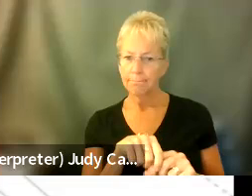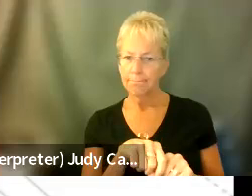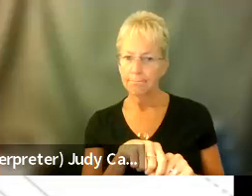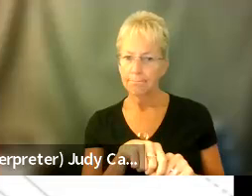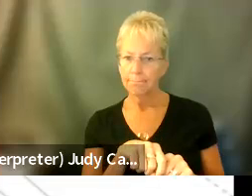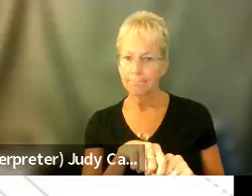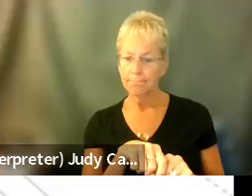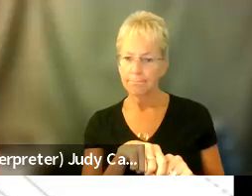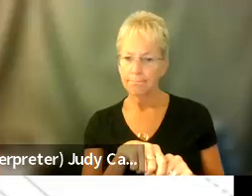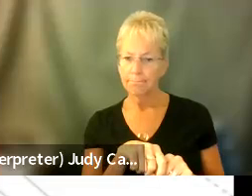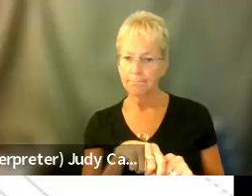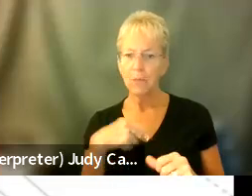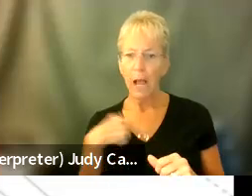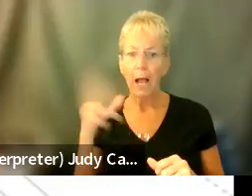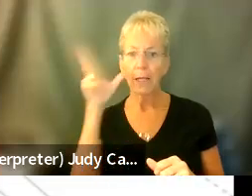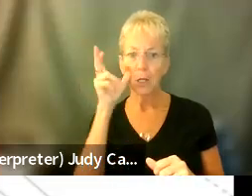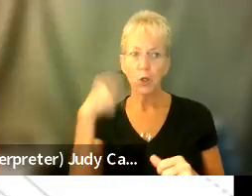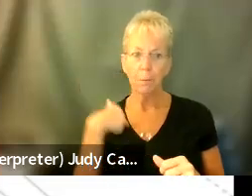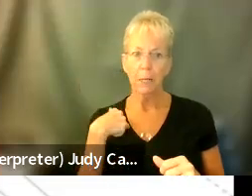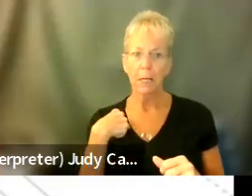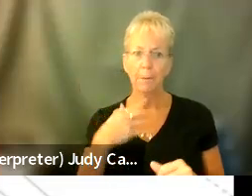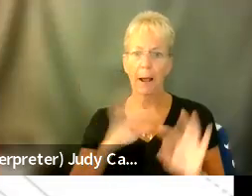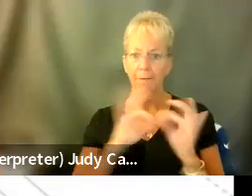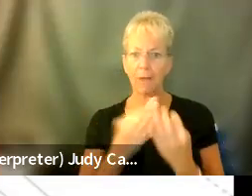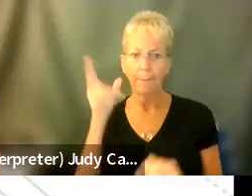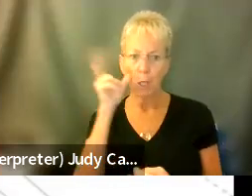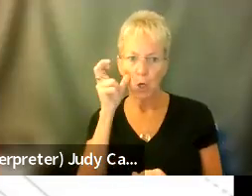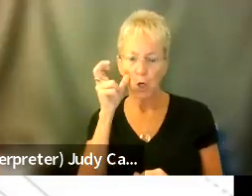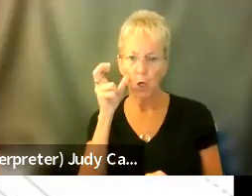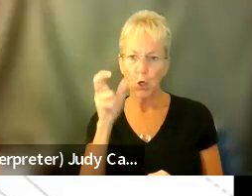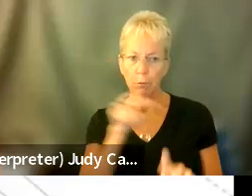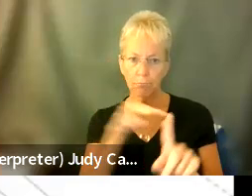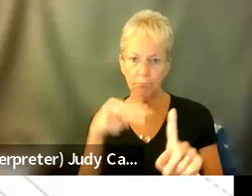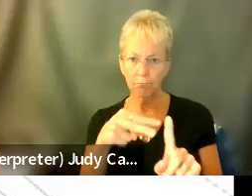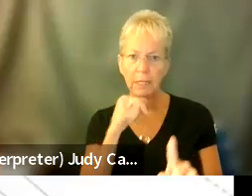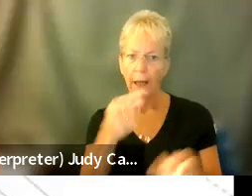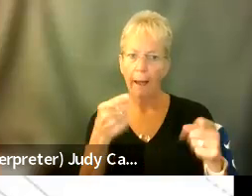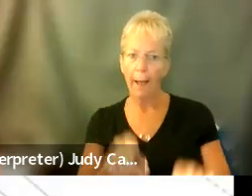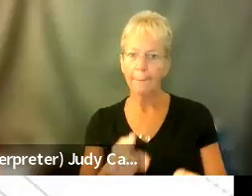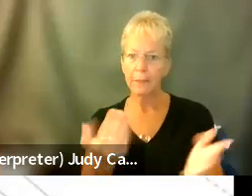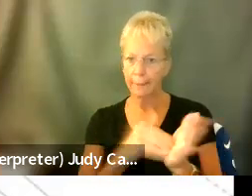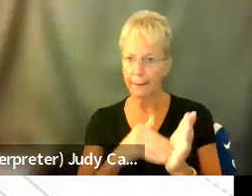that I was heard and my family was heard in hopes that this would not happen again.